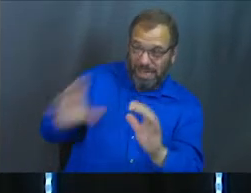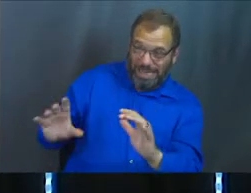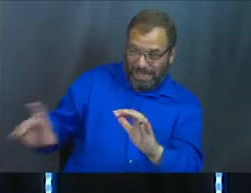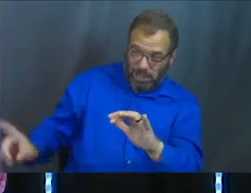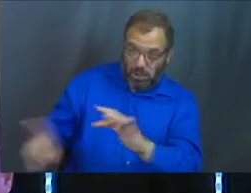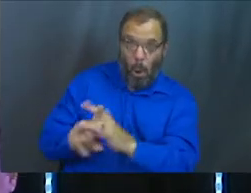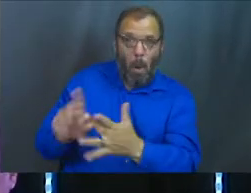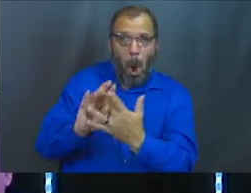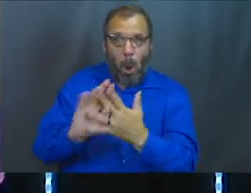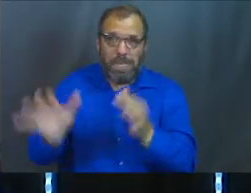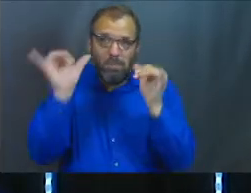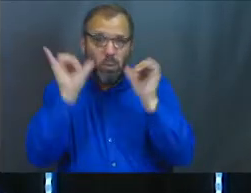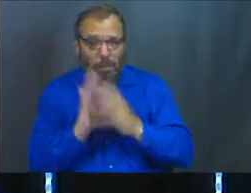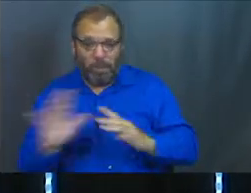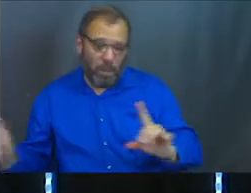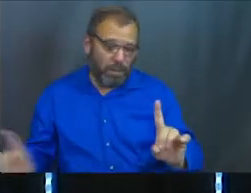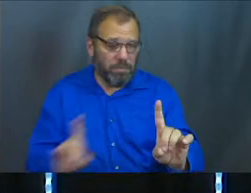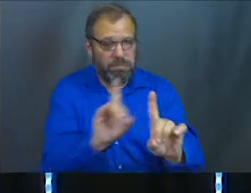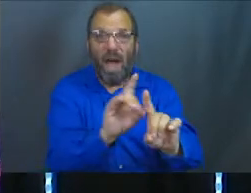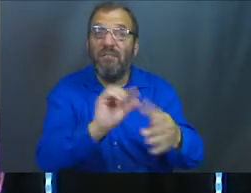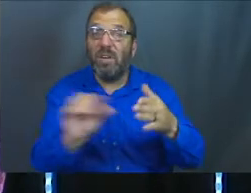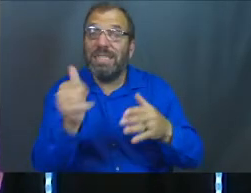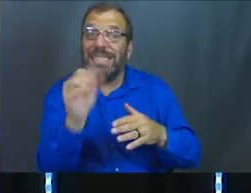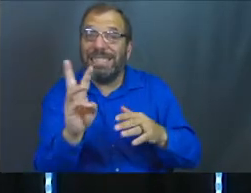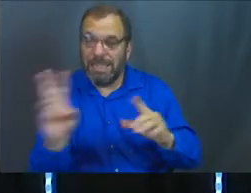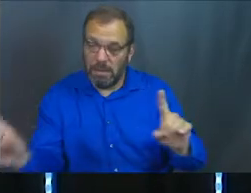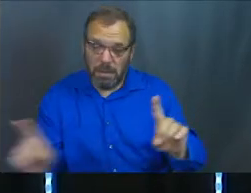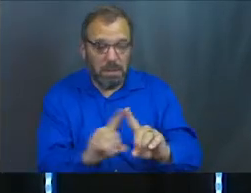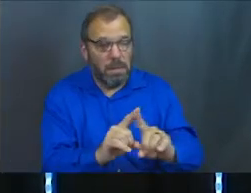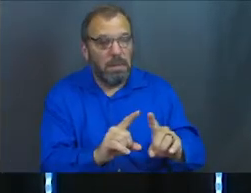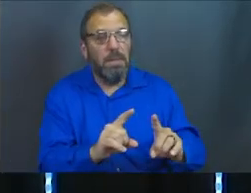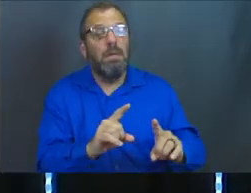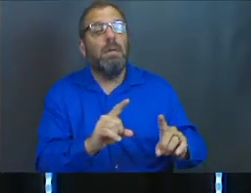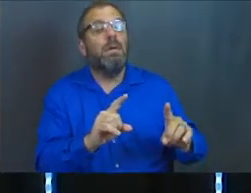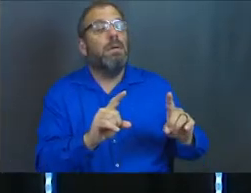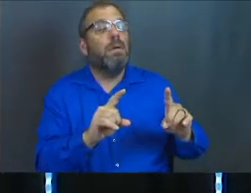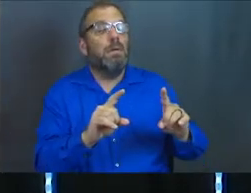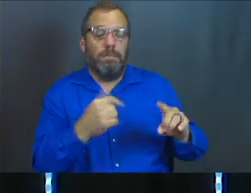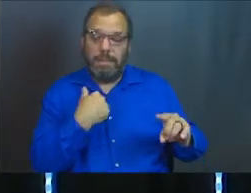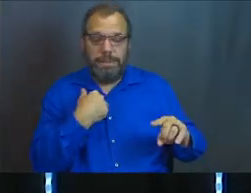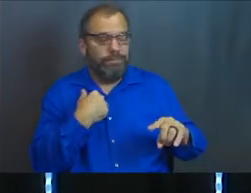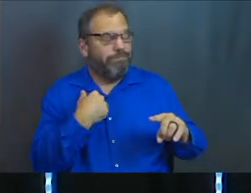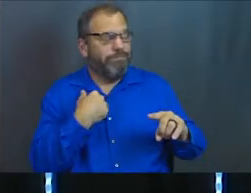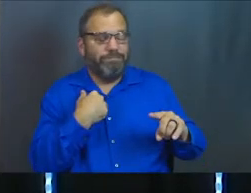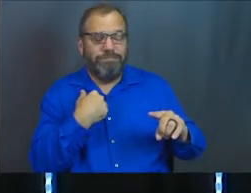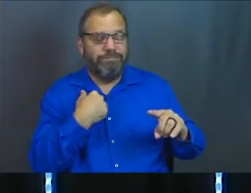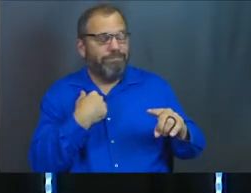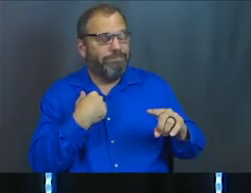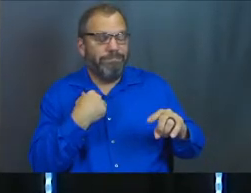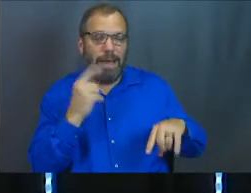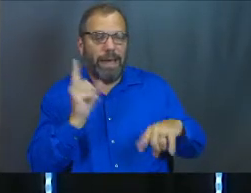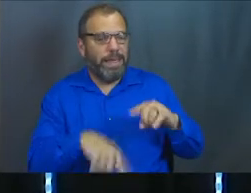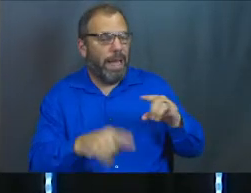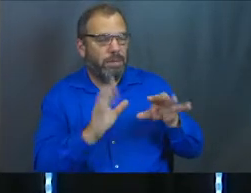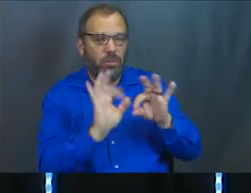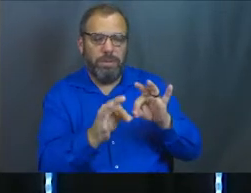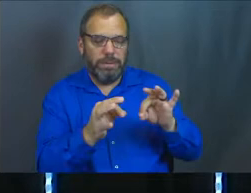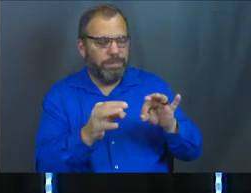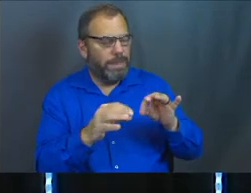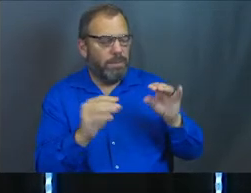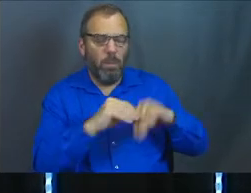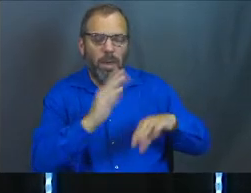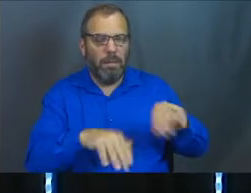comes up, all cleaned up. Verse 16, and they ask him, and he says, it is beyond my power to do this, Joseph replied.